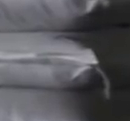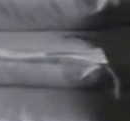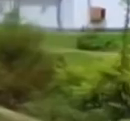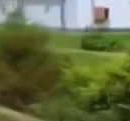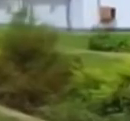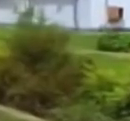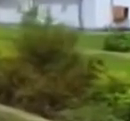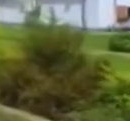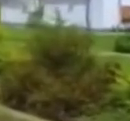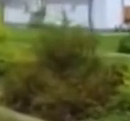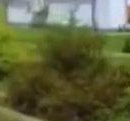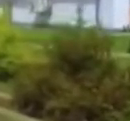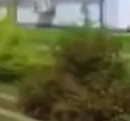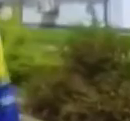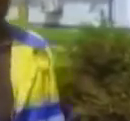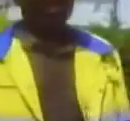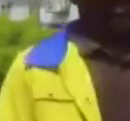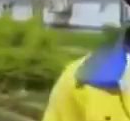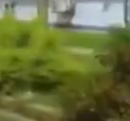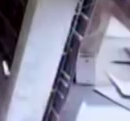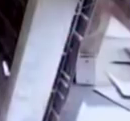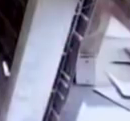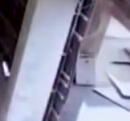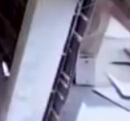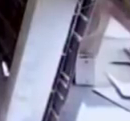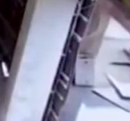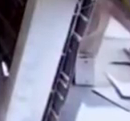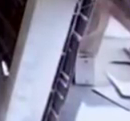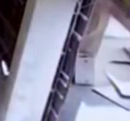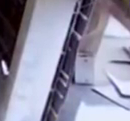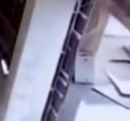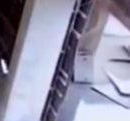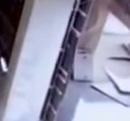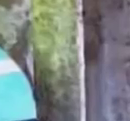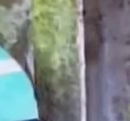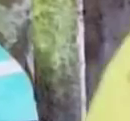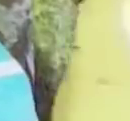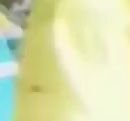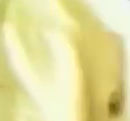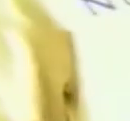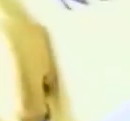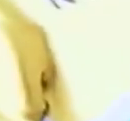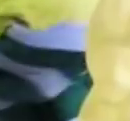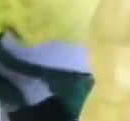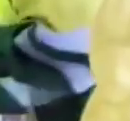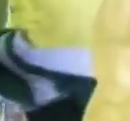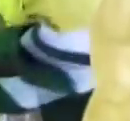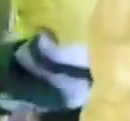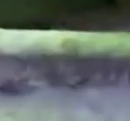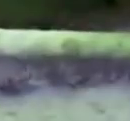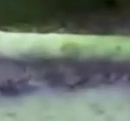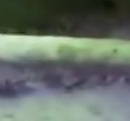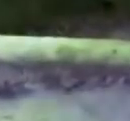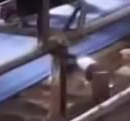With more than 50 years Of experience We bring to the fore Quality nitric acid Ammonium